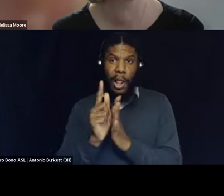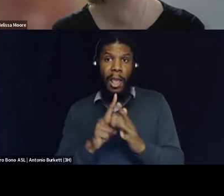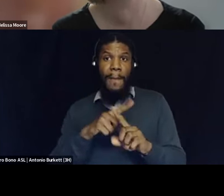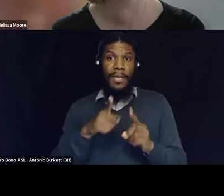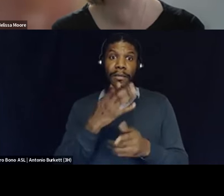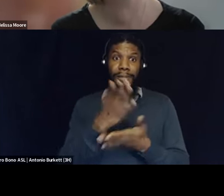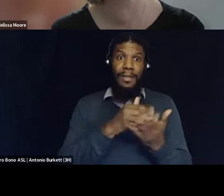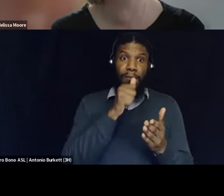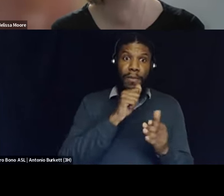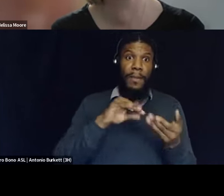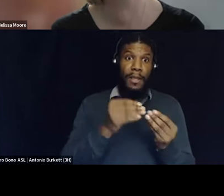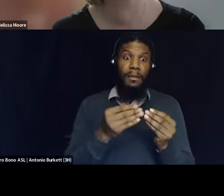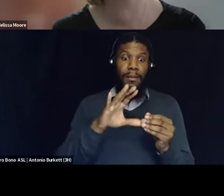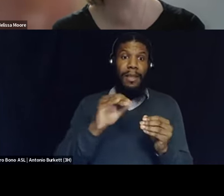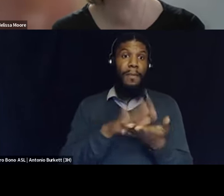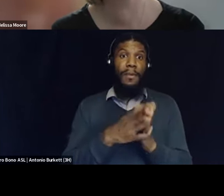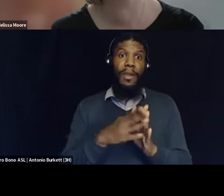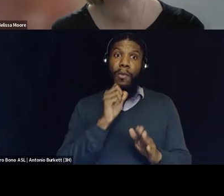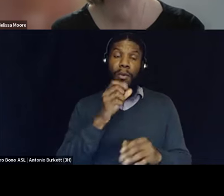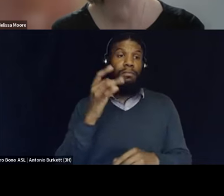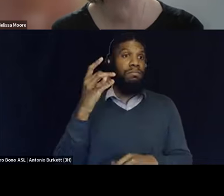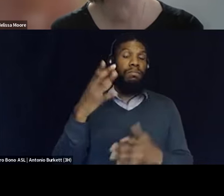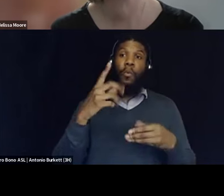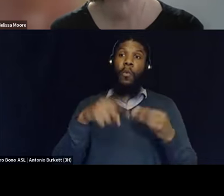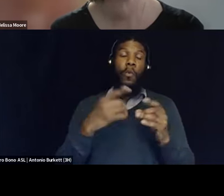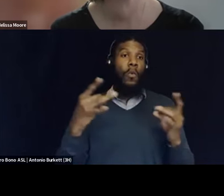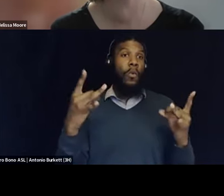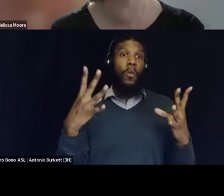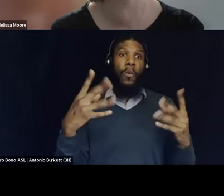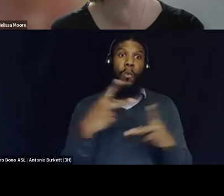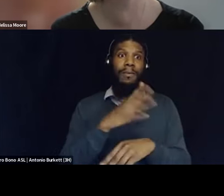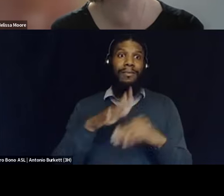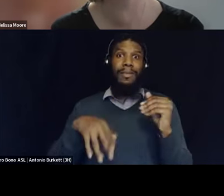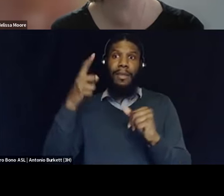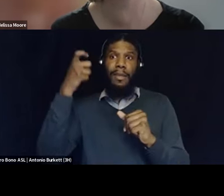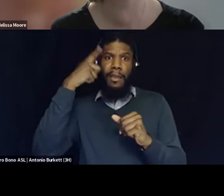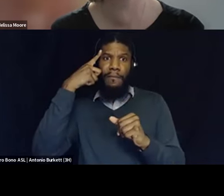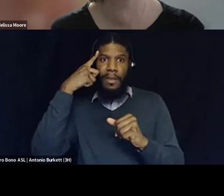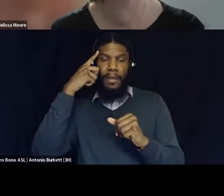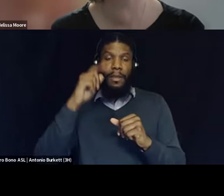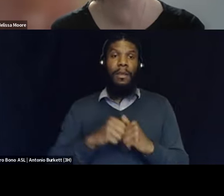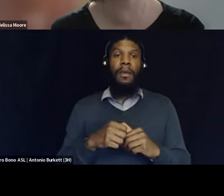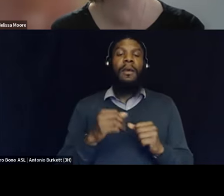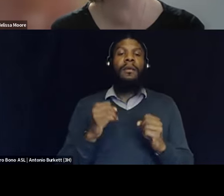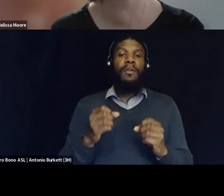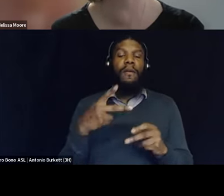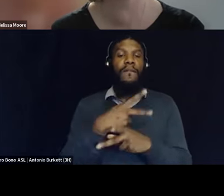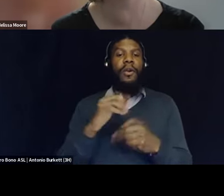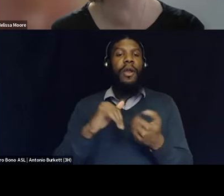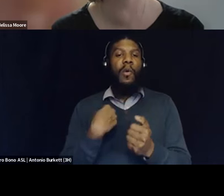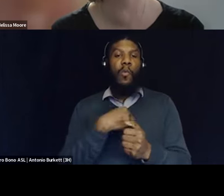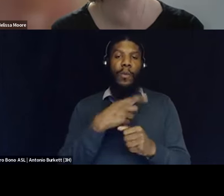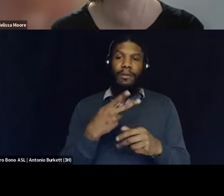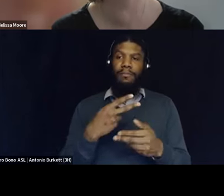government itself and that's its own problem and so we actually also have to be thinking about how we're building people power to hold the amazons